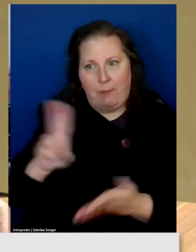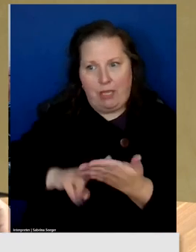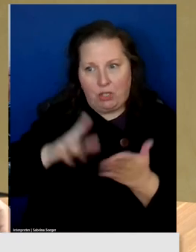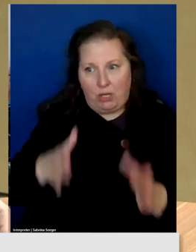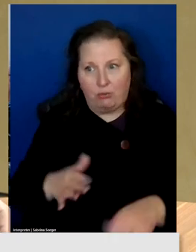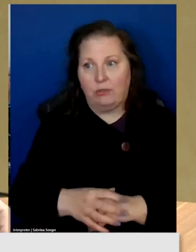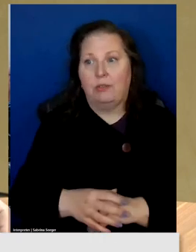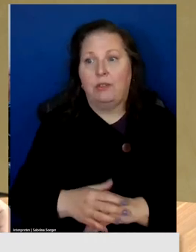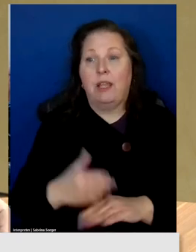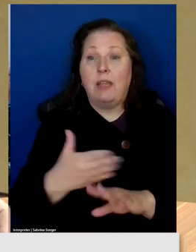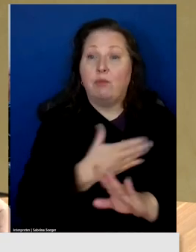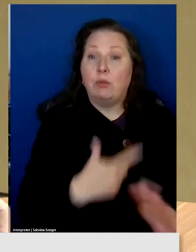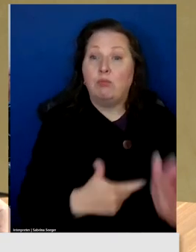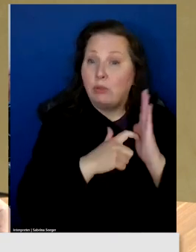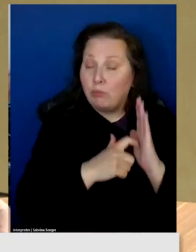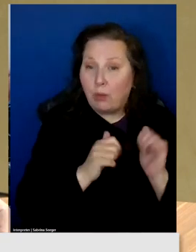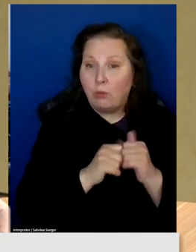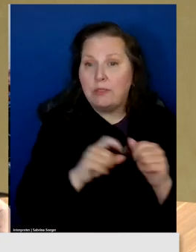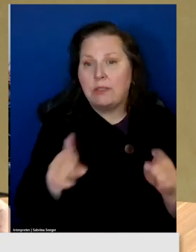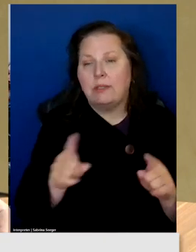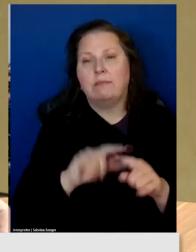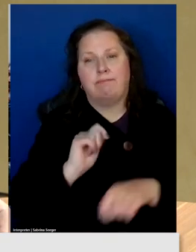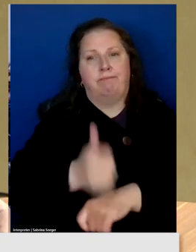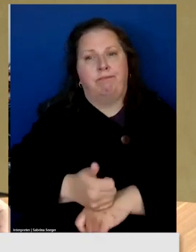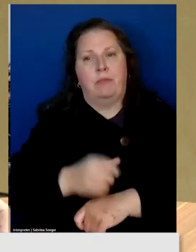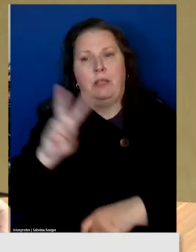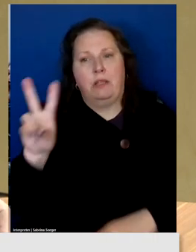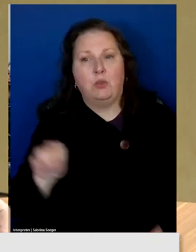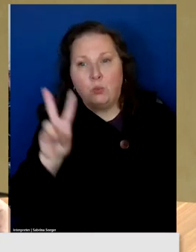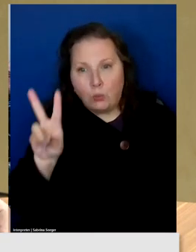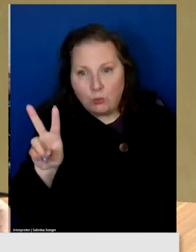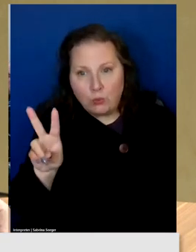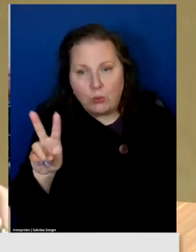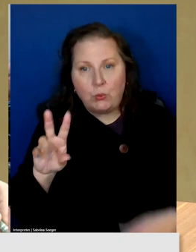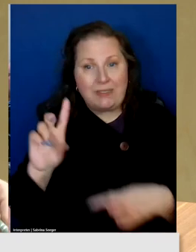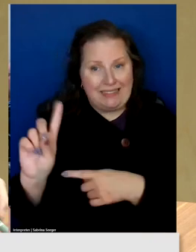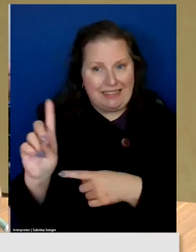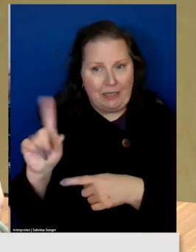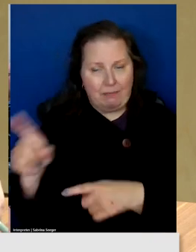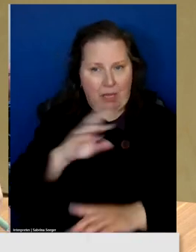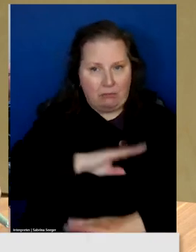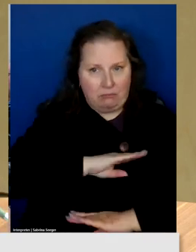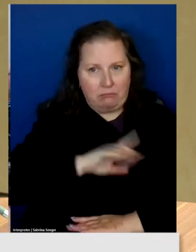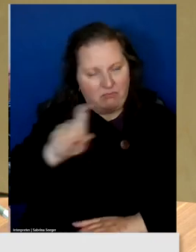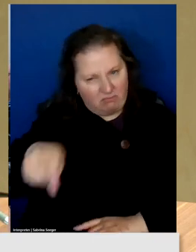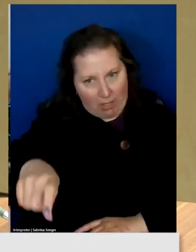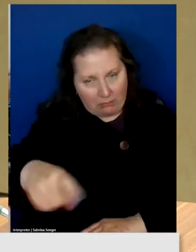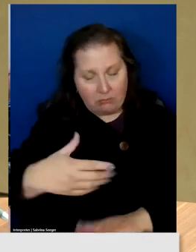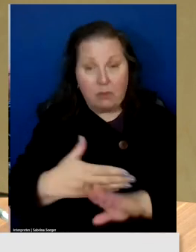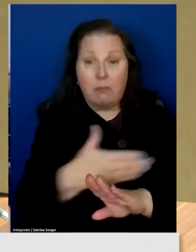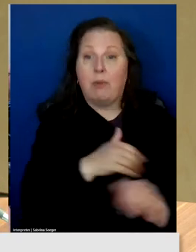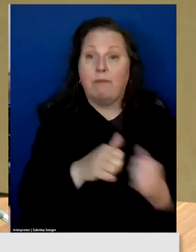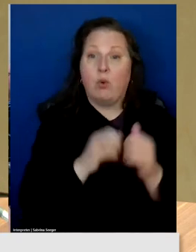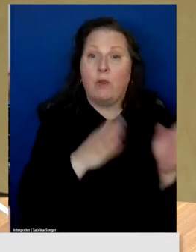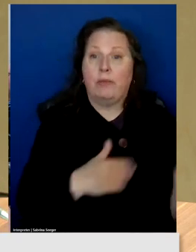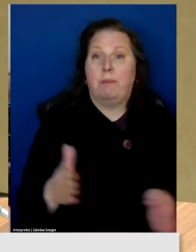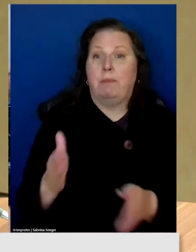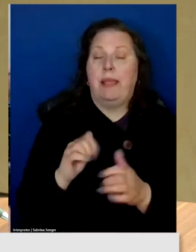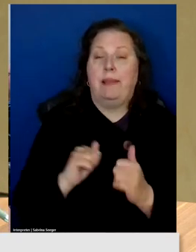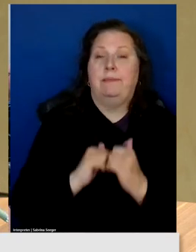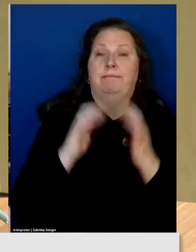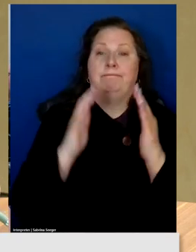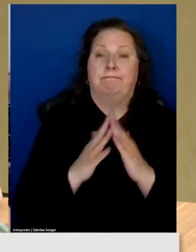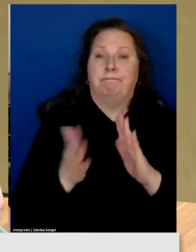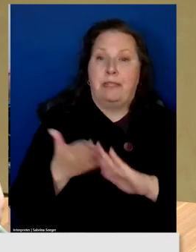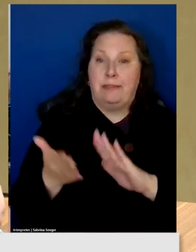Every prerequisite as laid out in 202 D must be met before the plan is prepared and